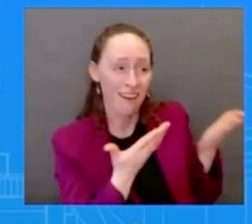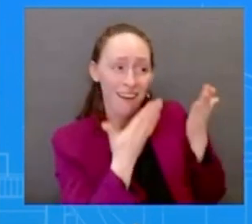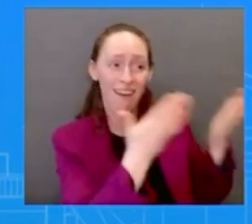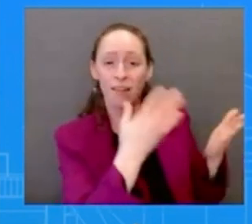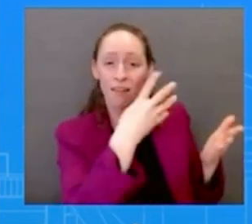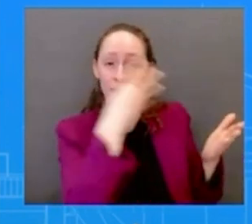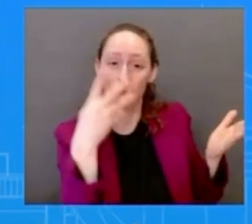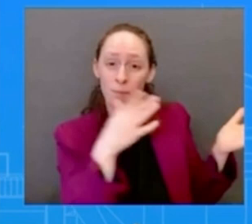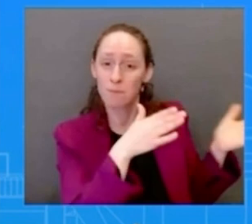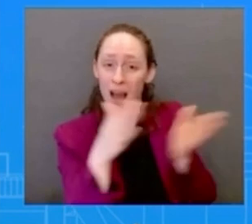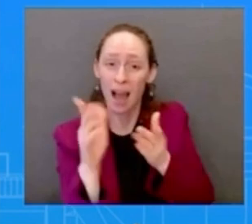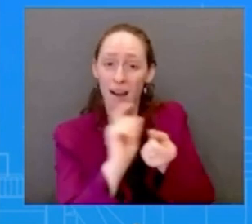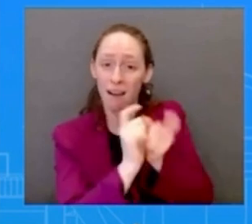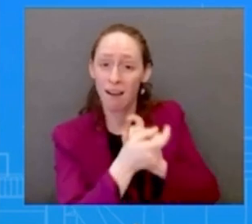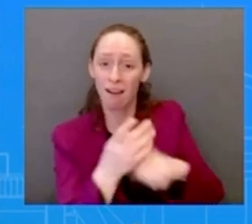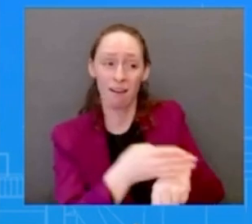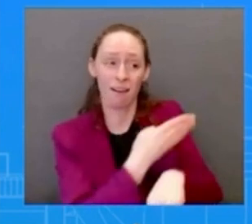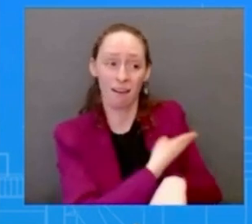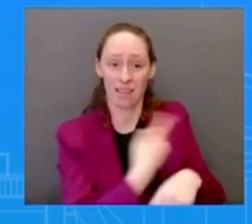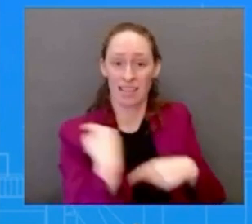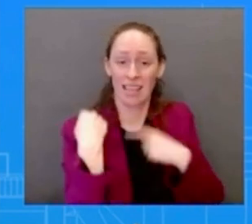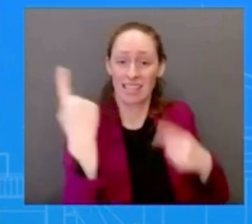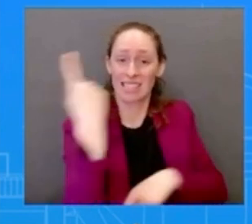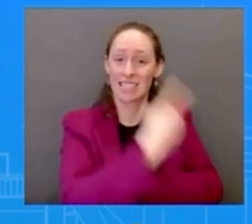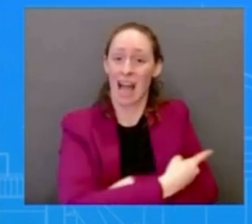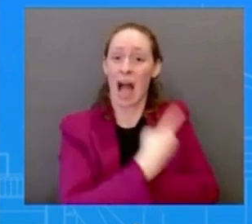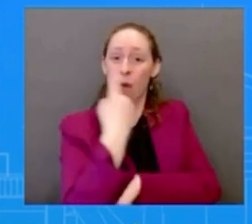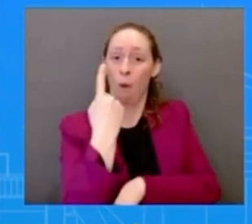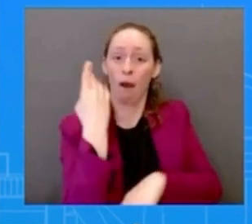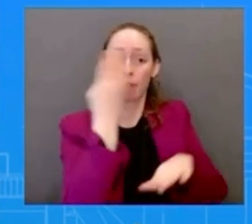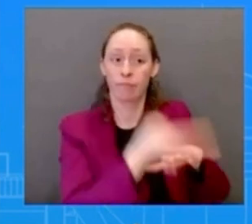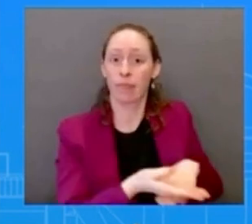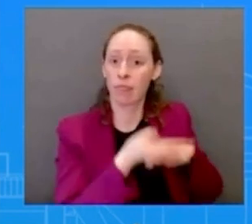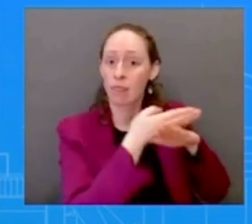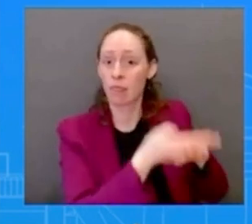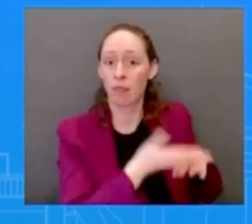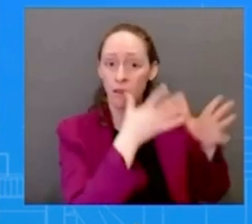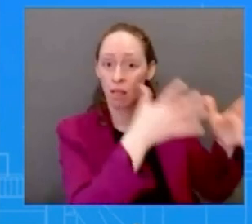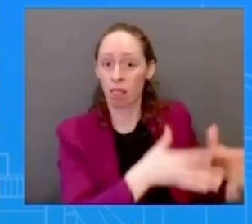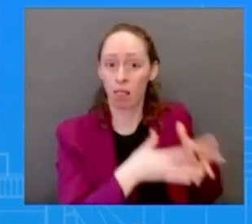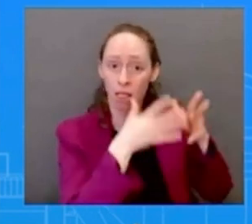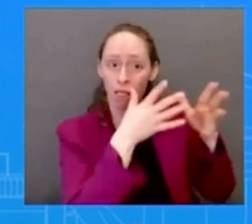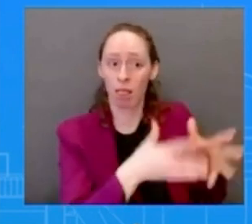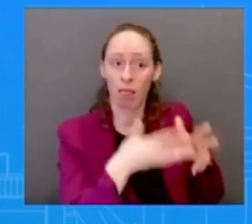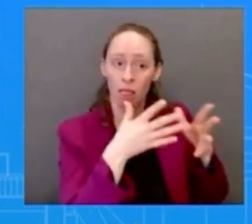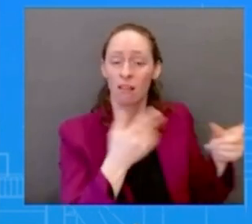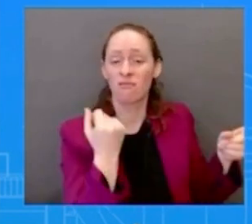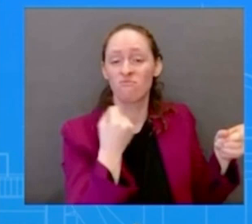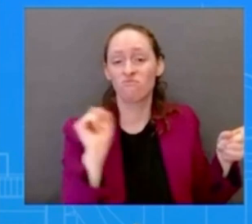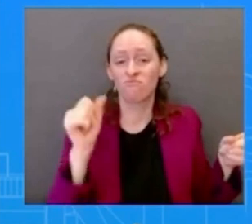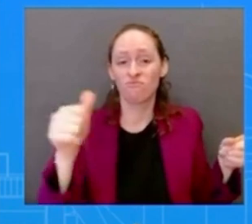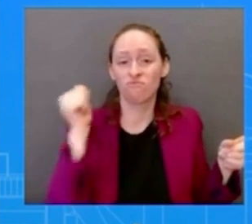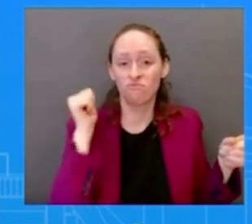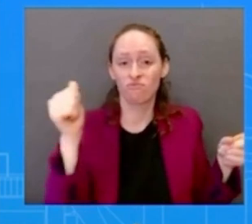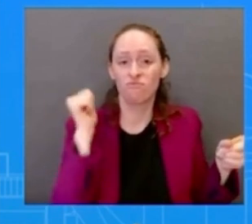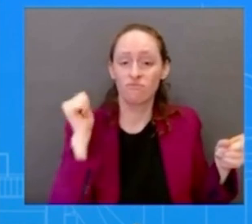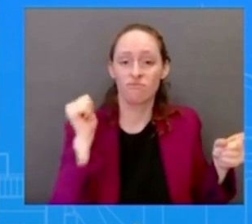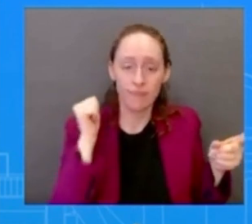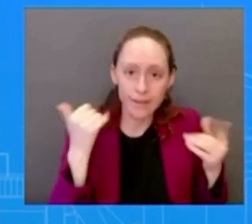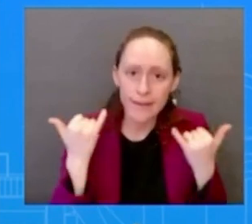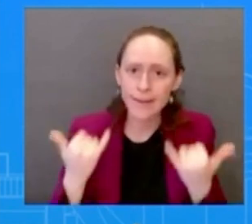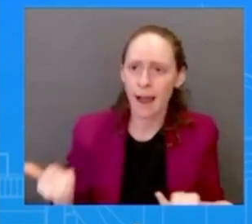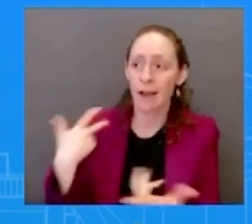refused to work with us so again the president uh put this put this program together and again it's working and instead instead of